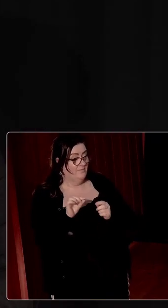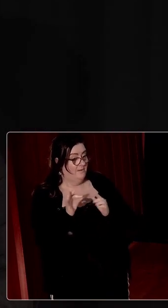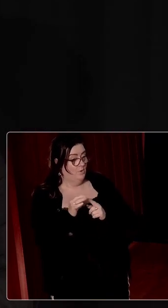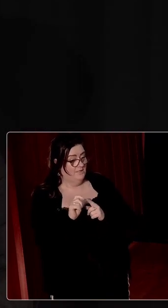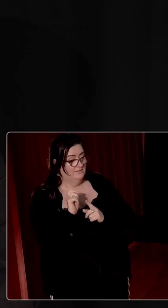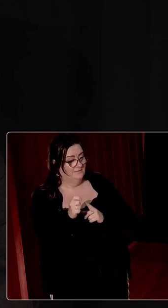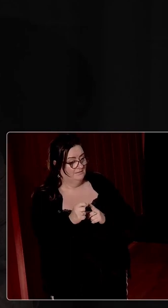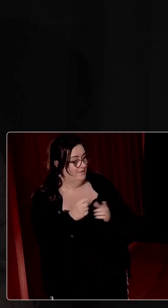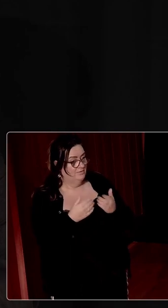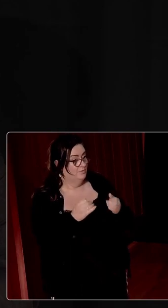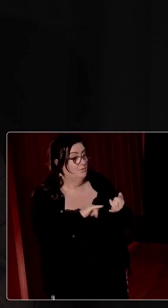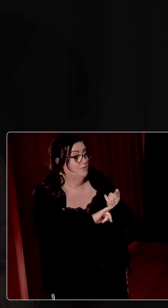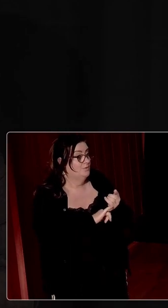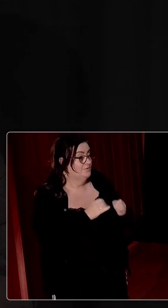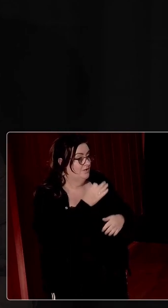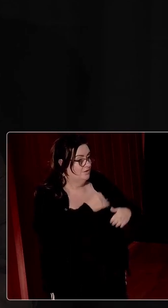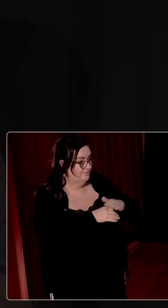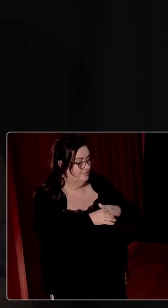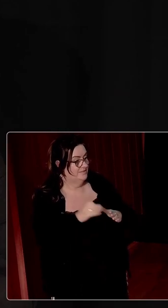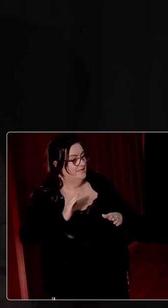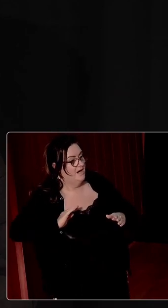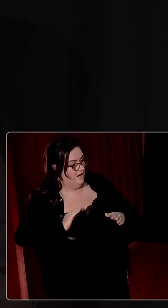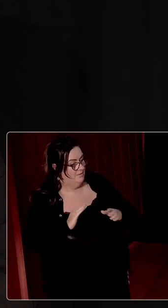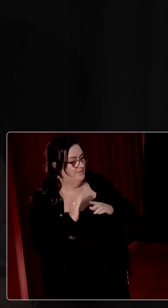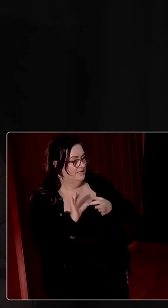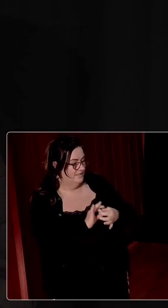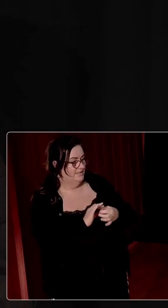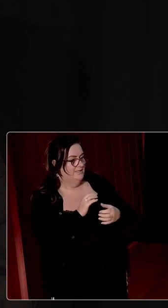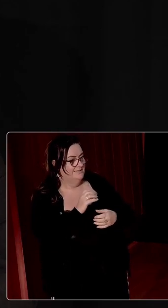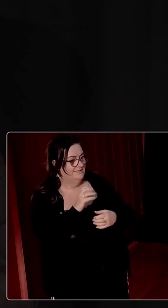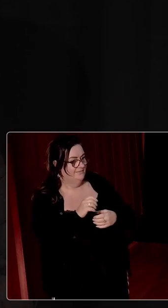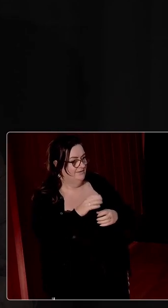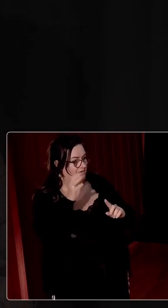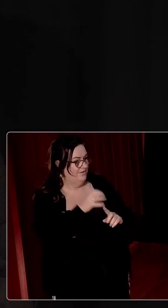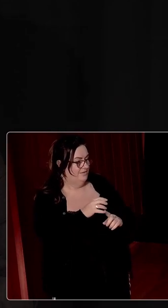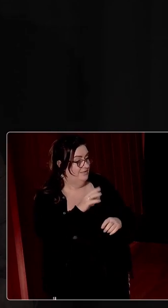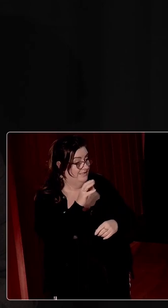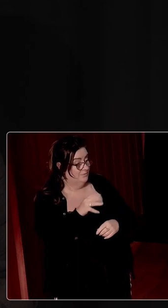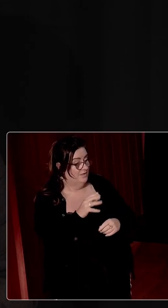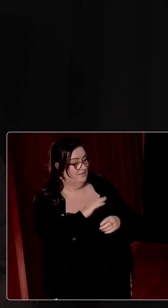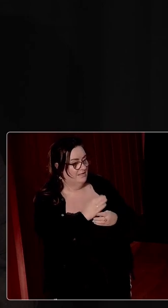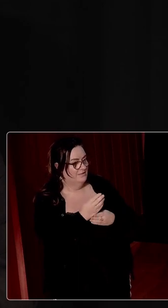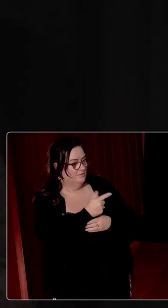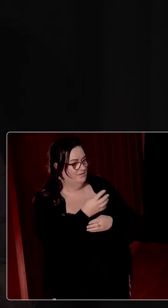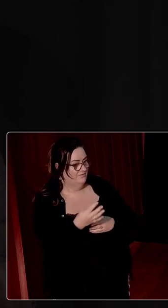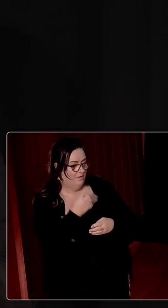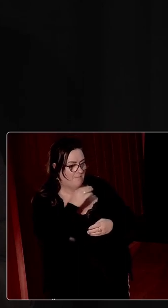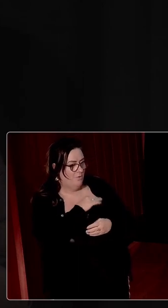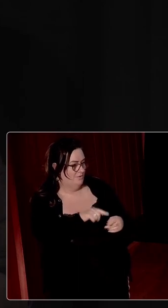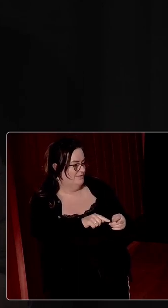regardless of who is in government, the army is subservient to the civil authority. that's why 1924 is so important.